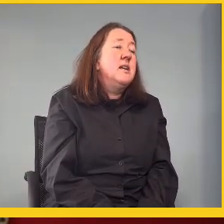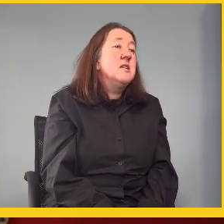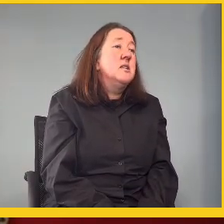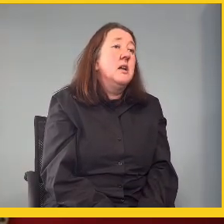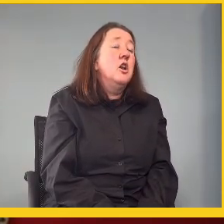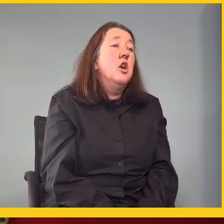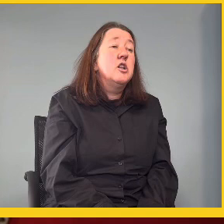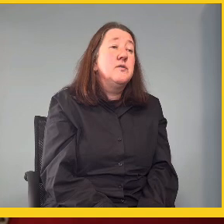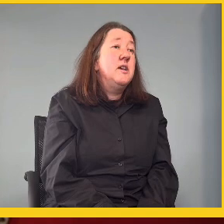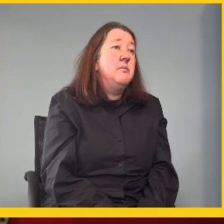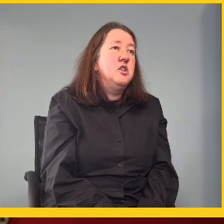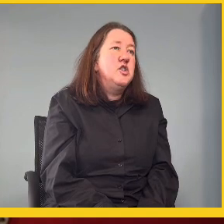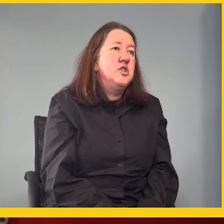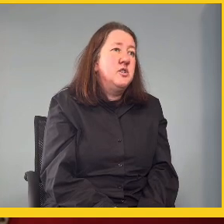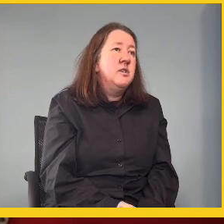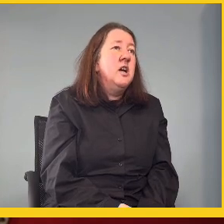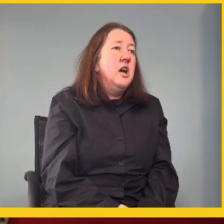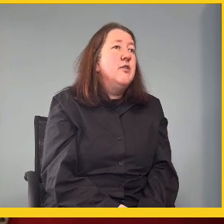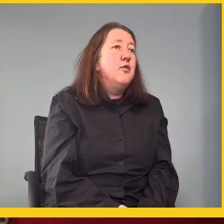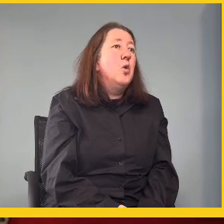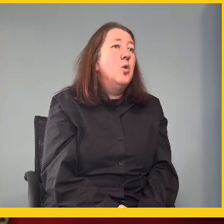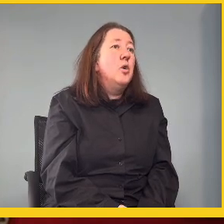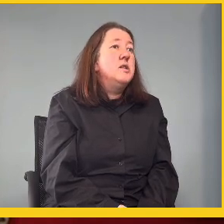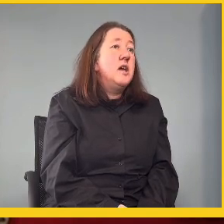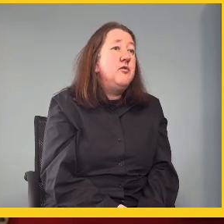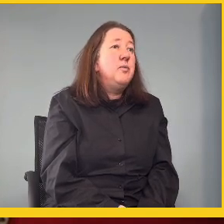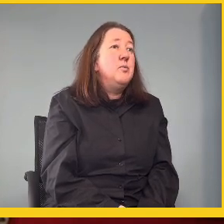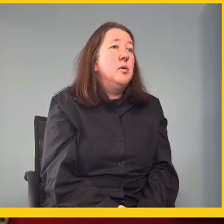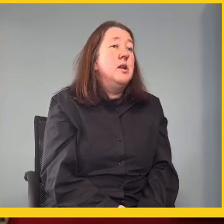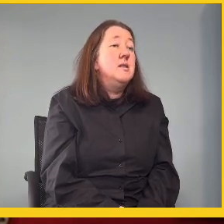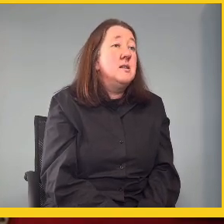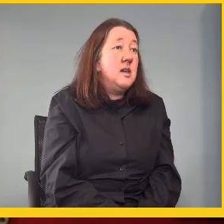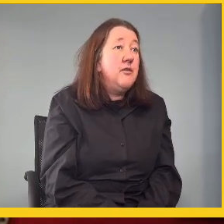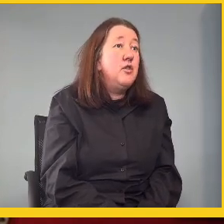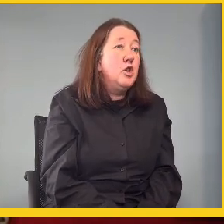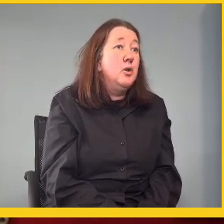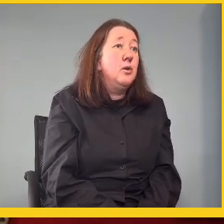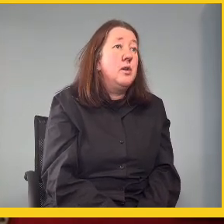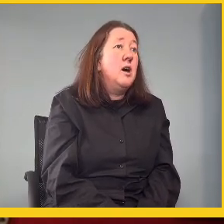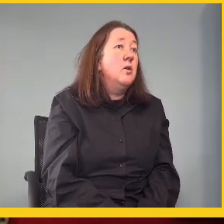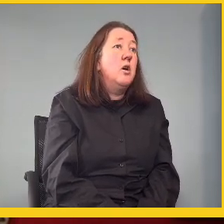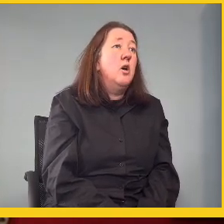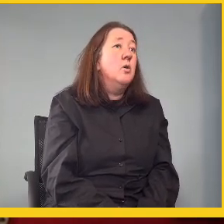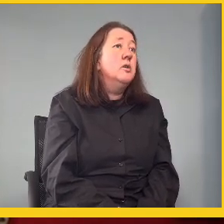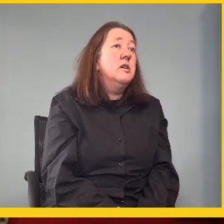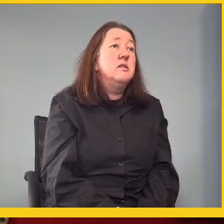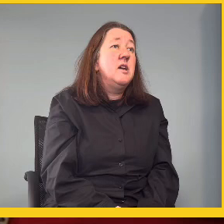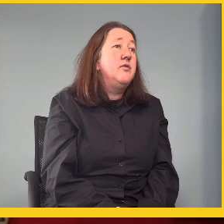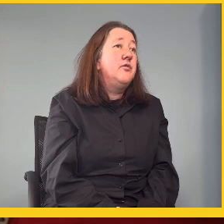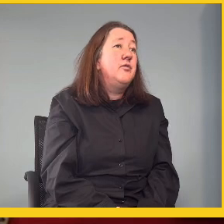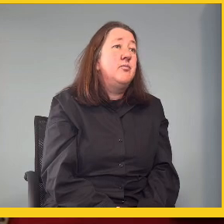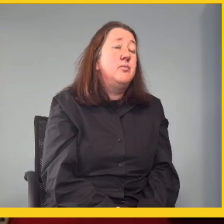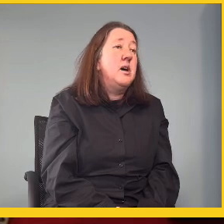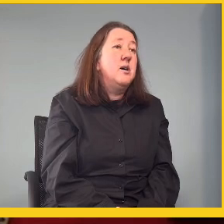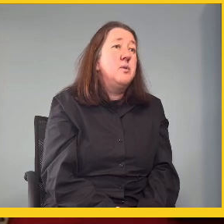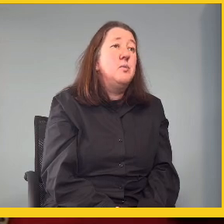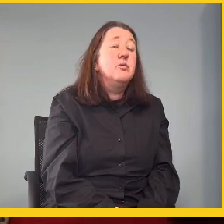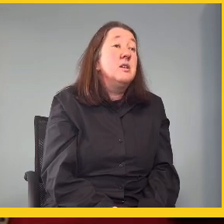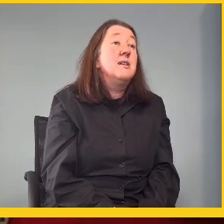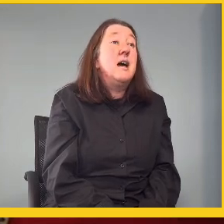mean, apart that has done a lot of damage for deaf people and deaf youth. Our older deaf